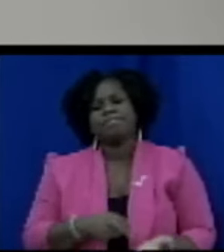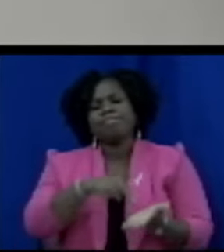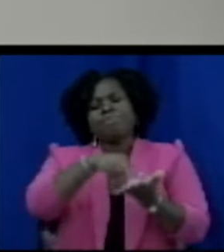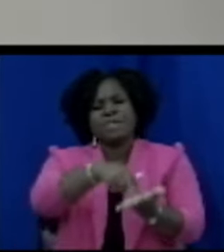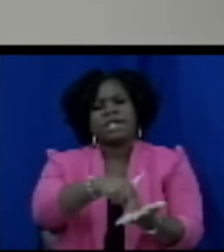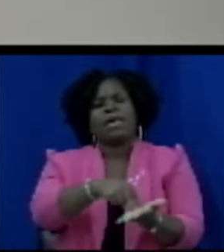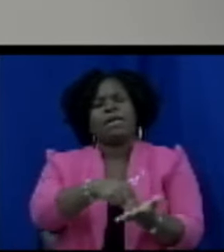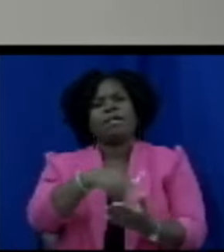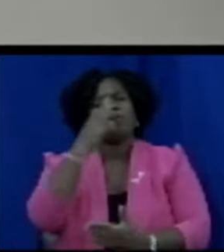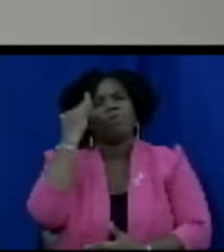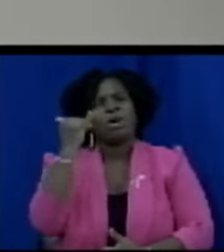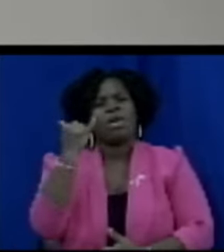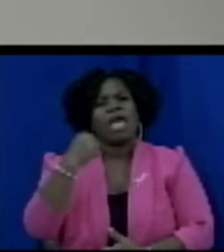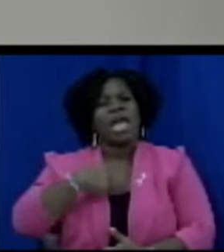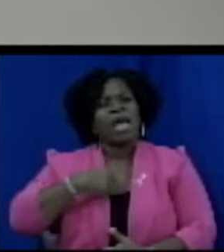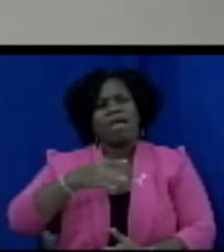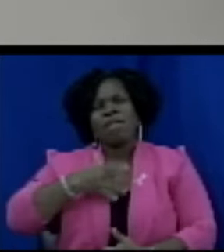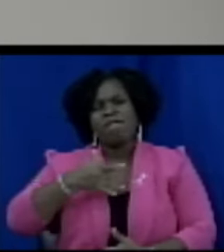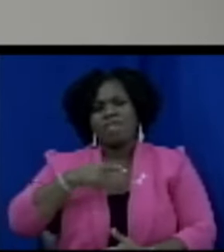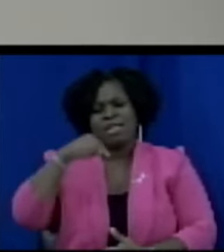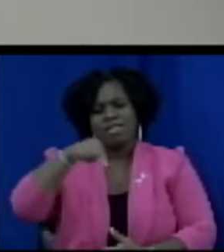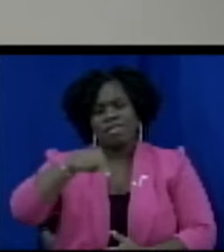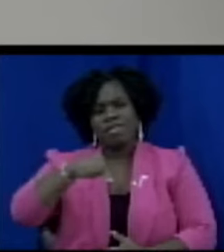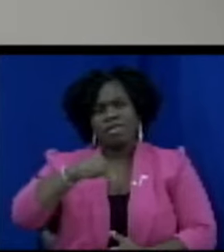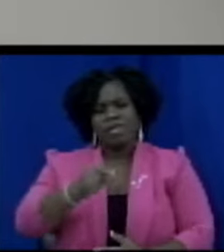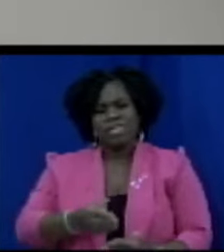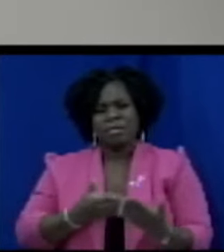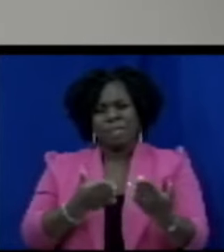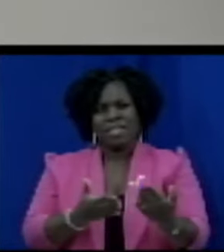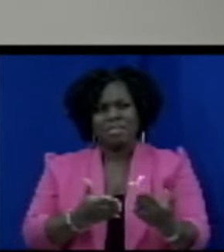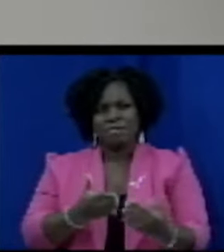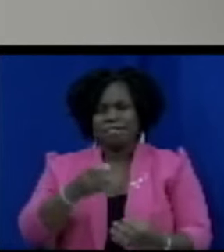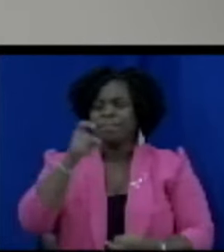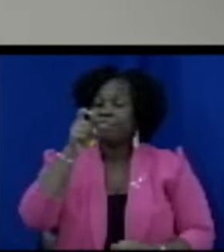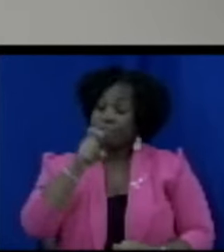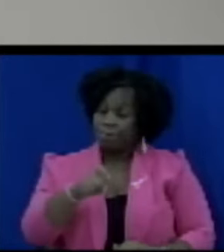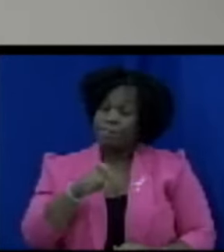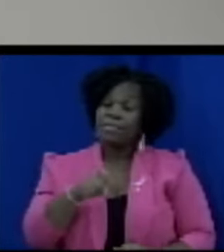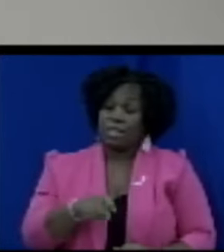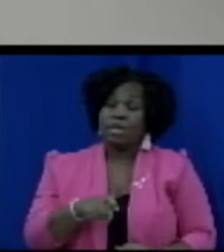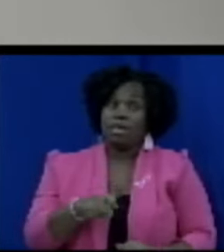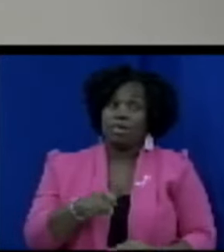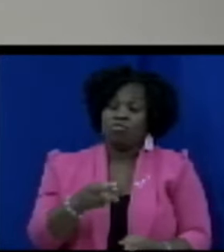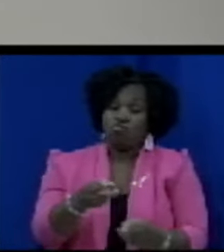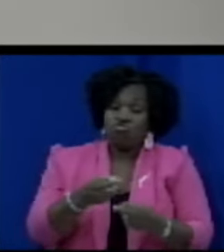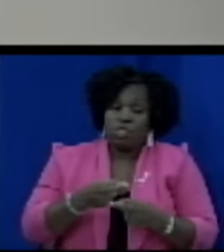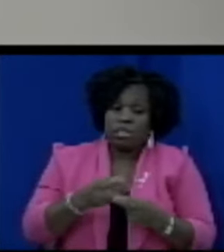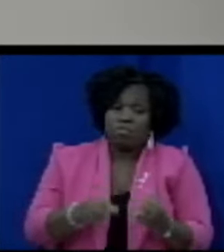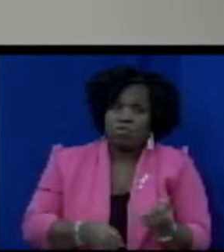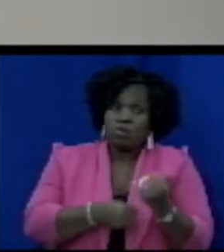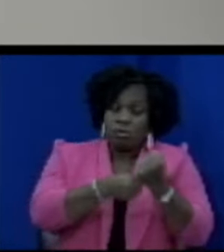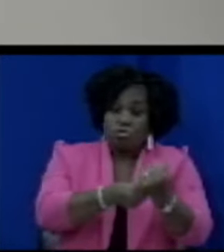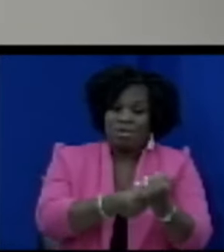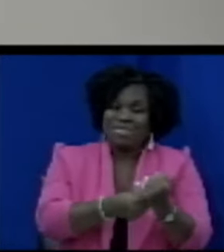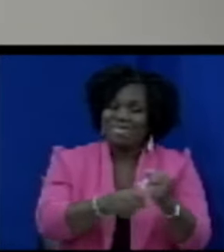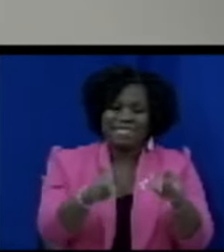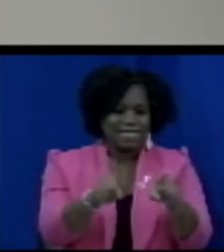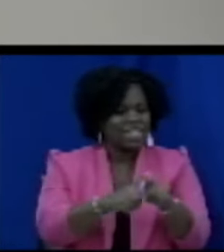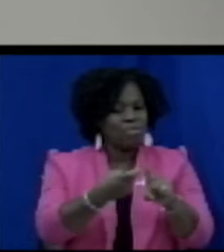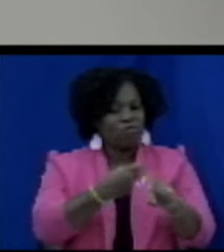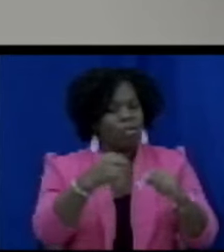I feel that this bill must get the support of this side of the House of course and as my colleague would have